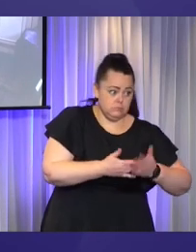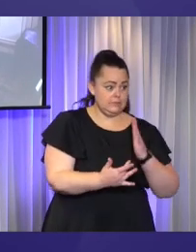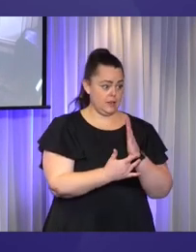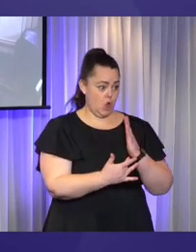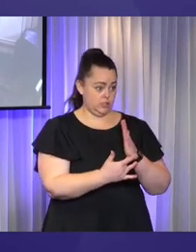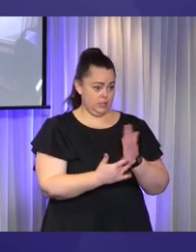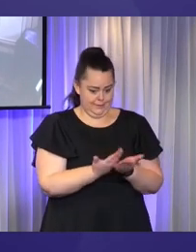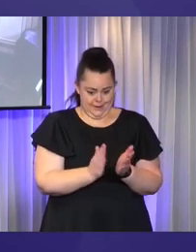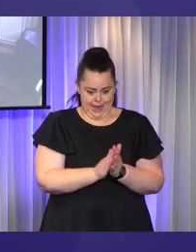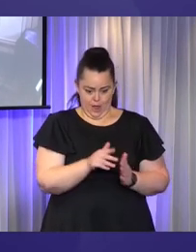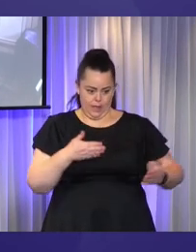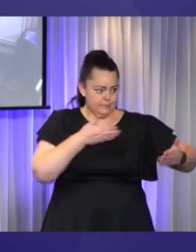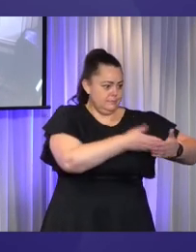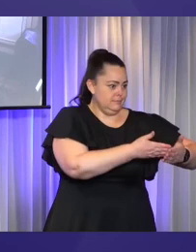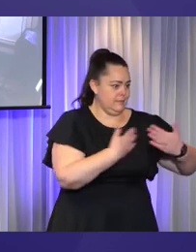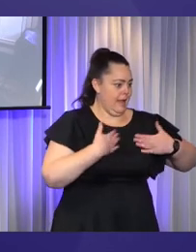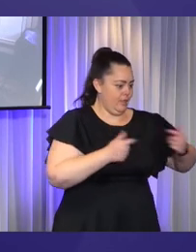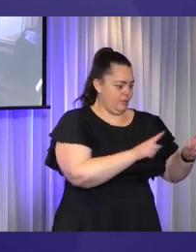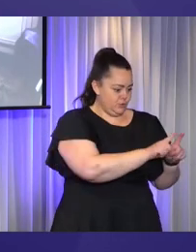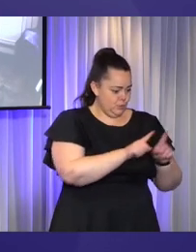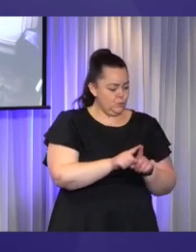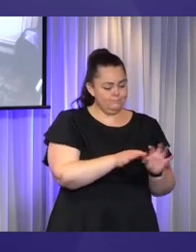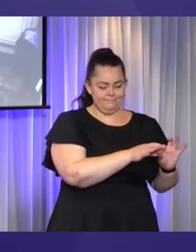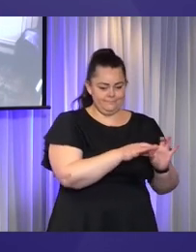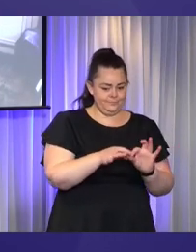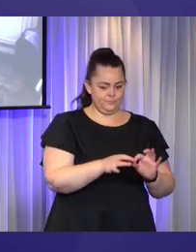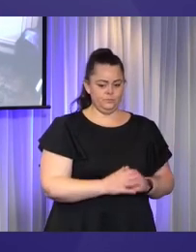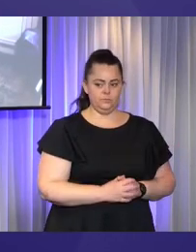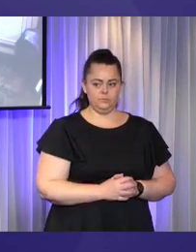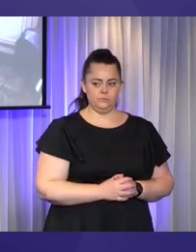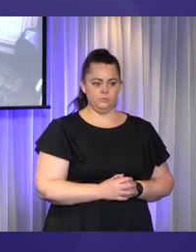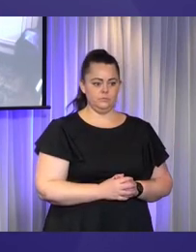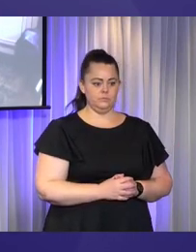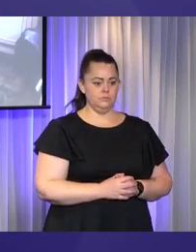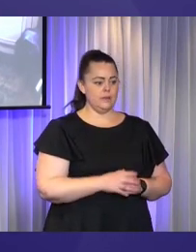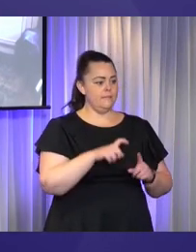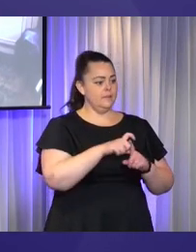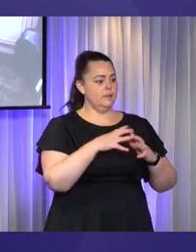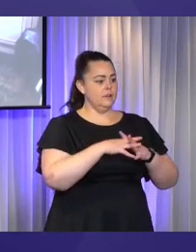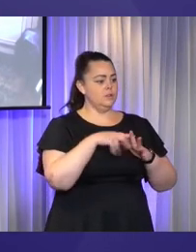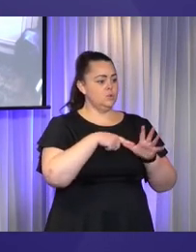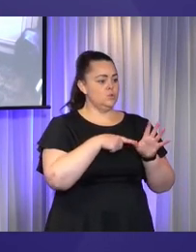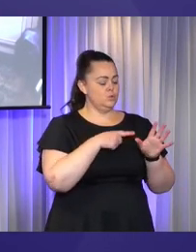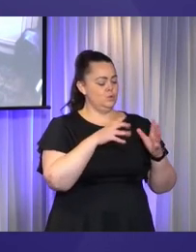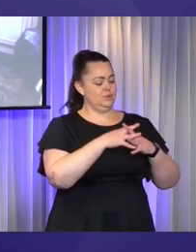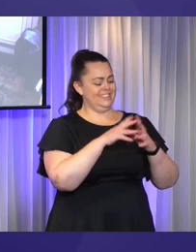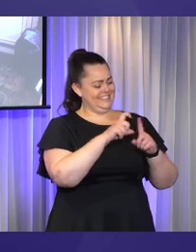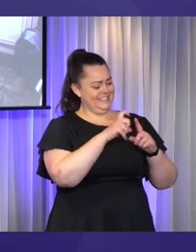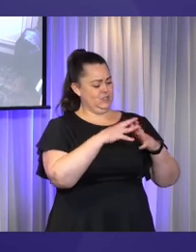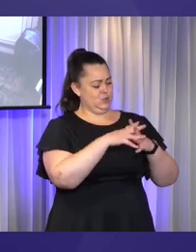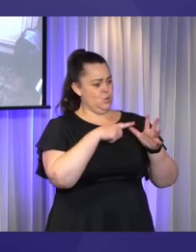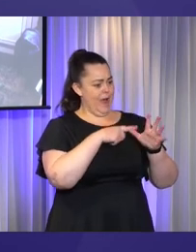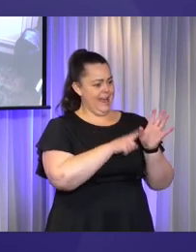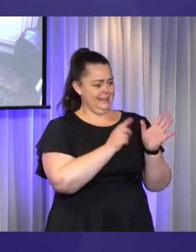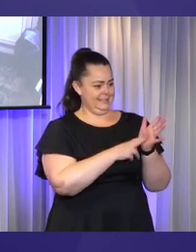see, though. Dwayne Cranfield from NIDA. I noticed your hand was in the air. Dwayne? Thanks, Ben. Yeah, Dwayne Cranfield from